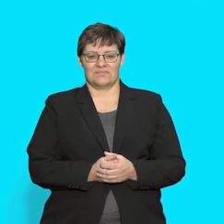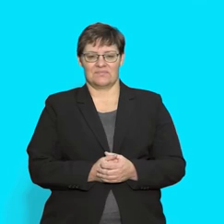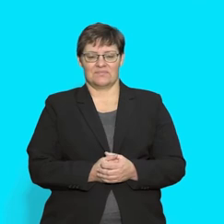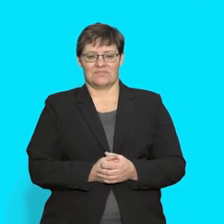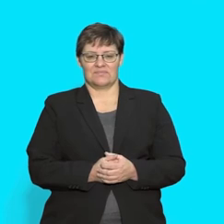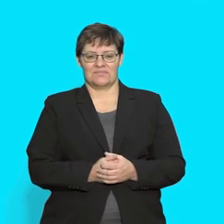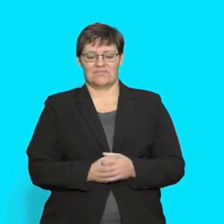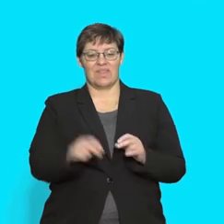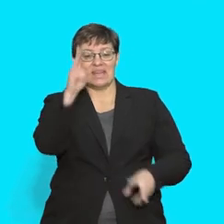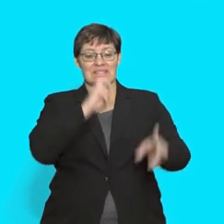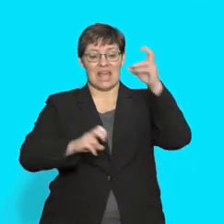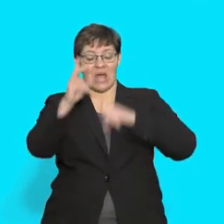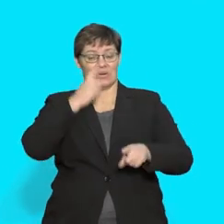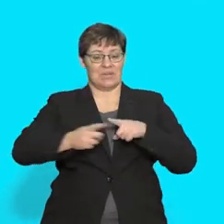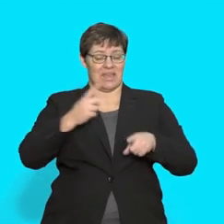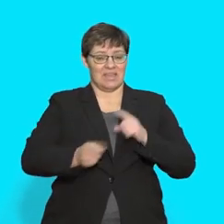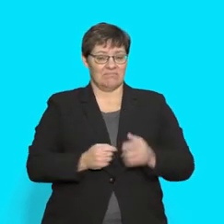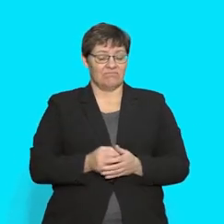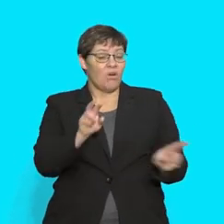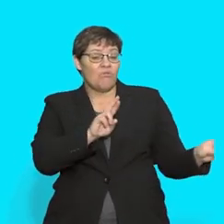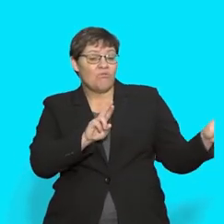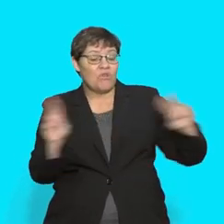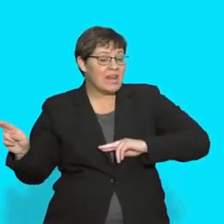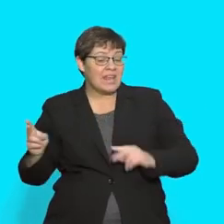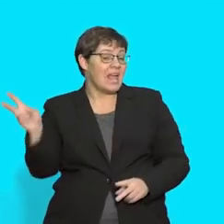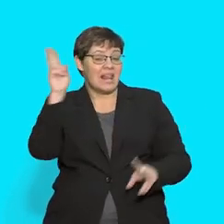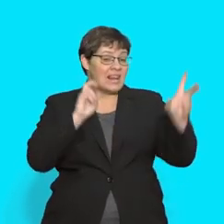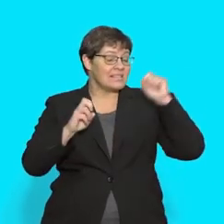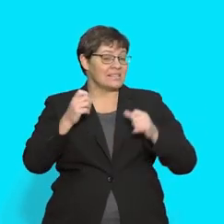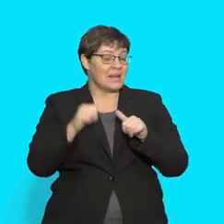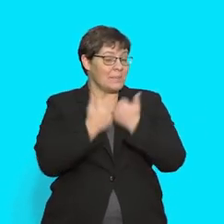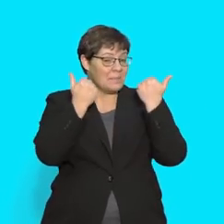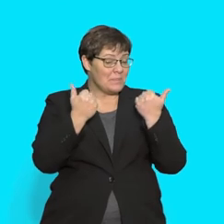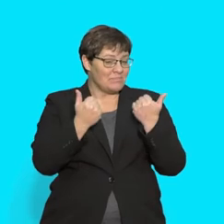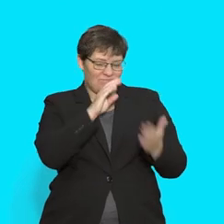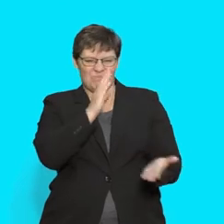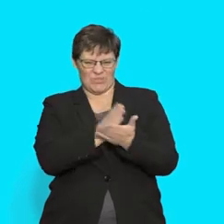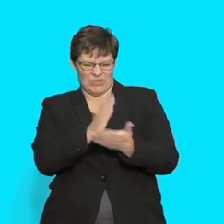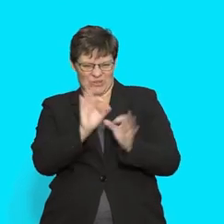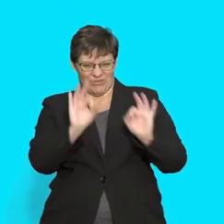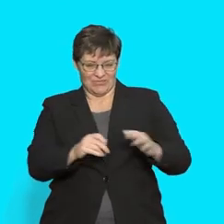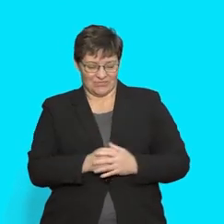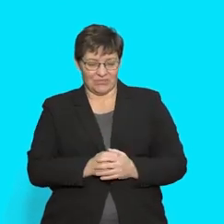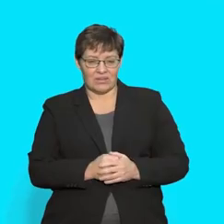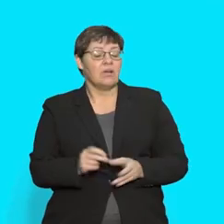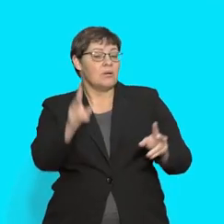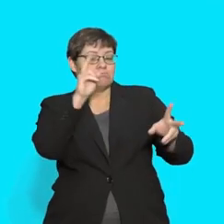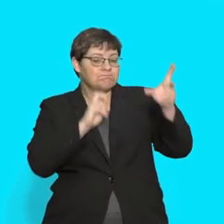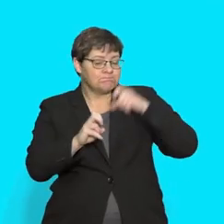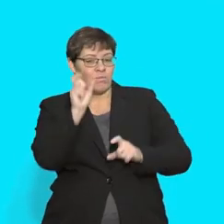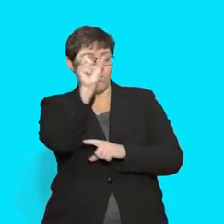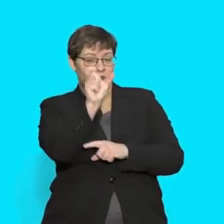Sound play Are you ready for a listening game? Sure you are! Listen to these words